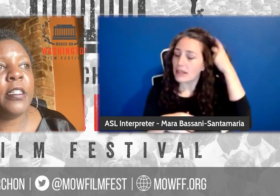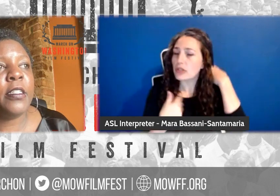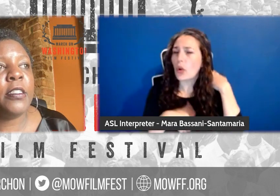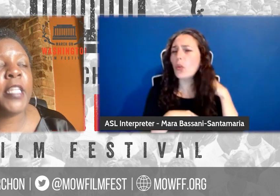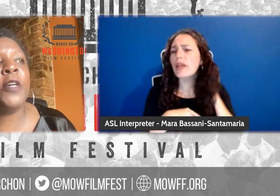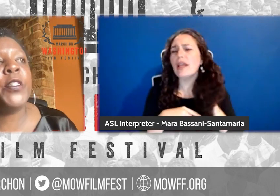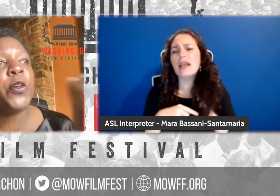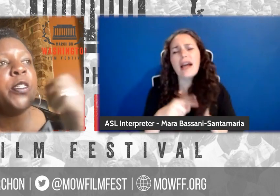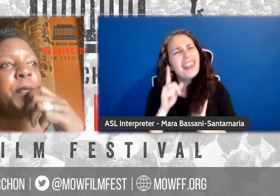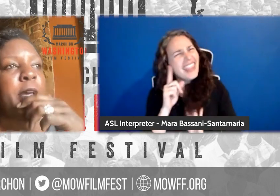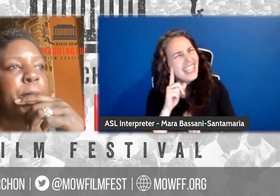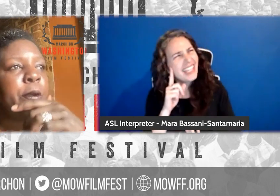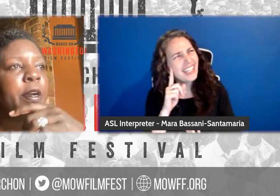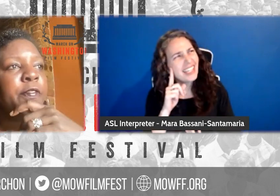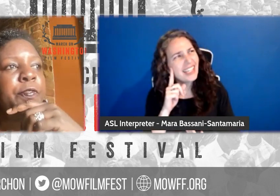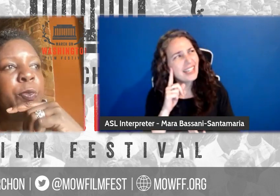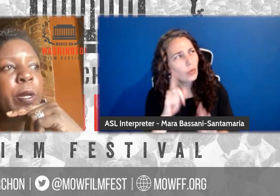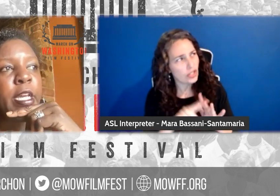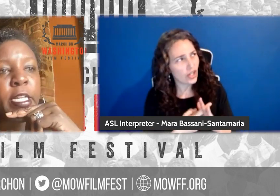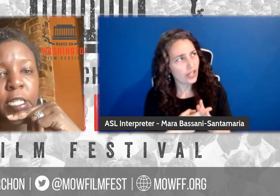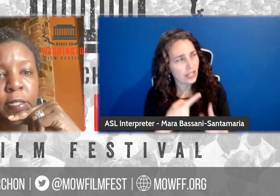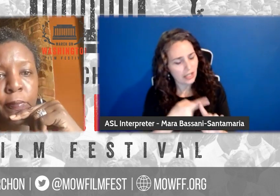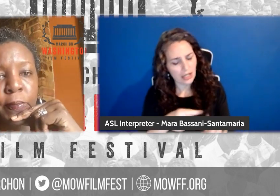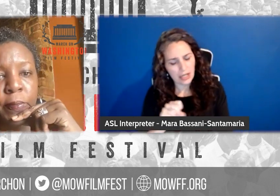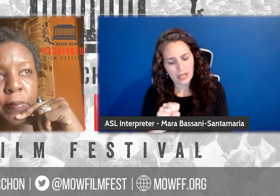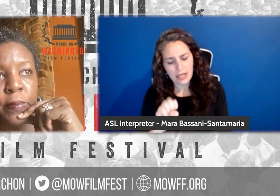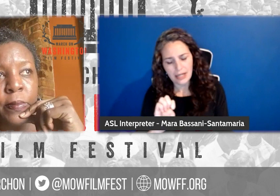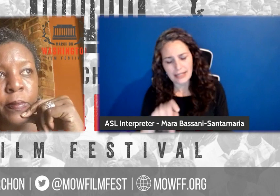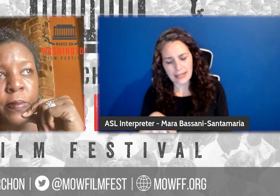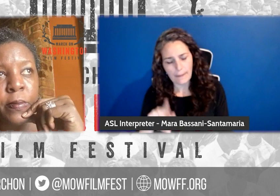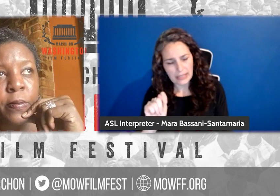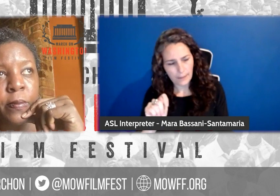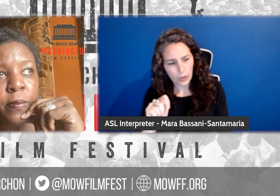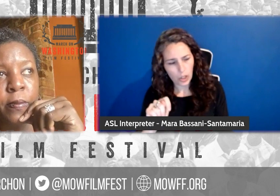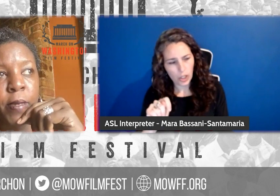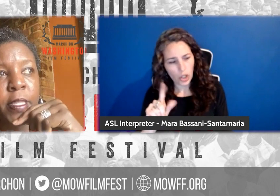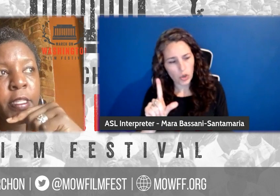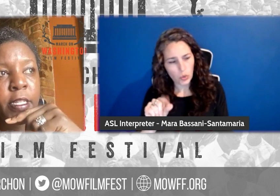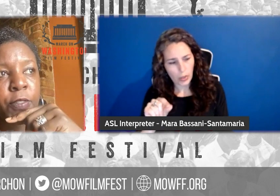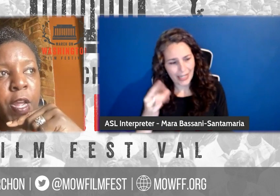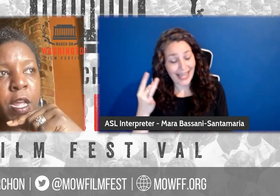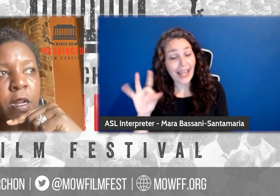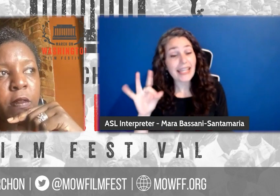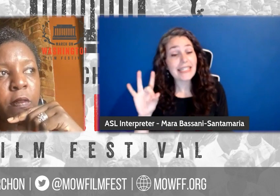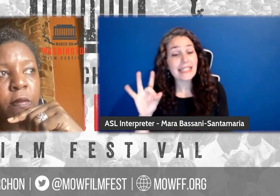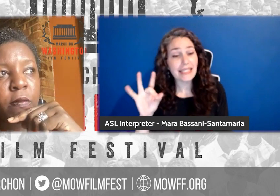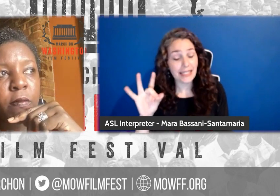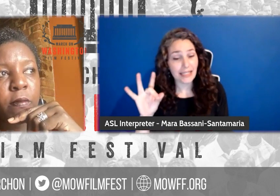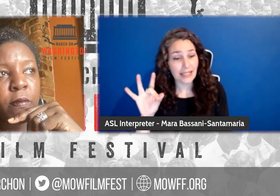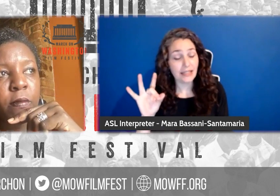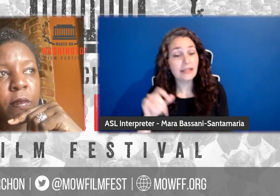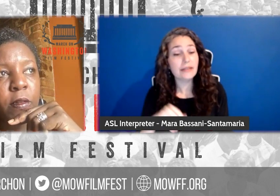I think we started in September of 2018. I think that's right.